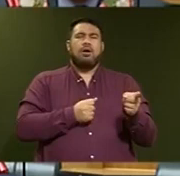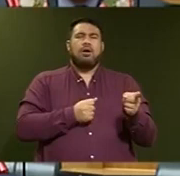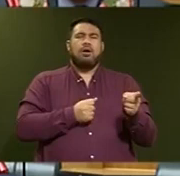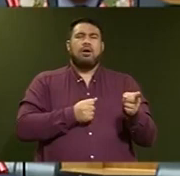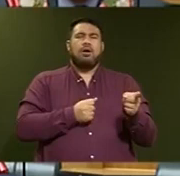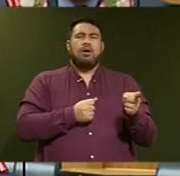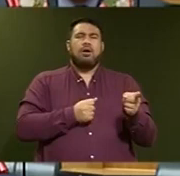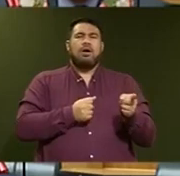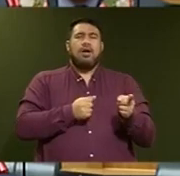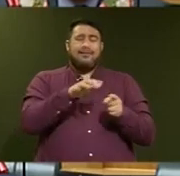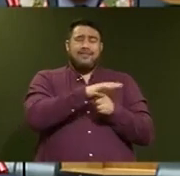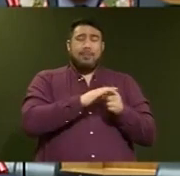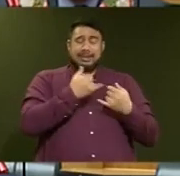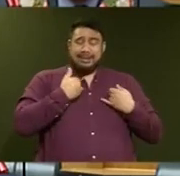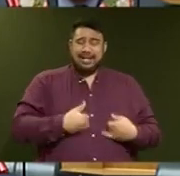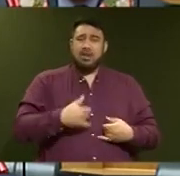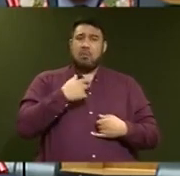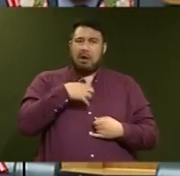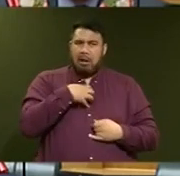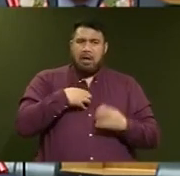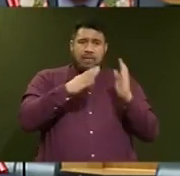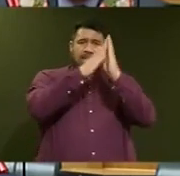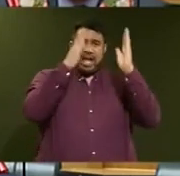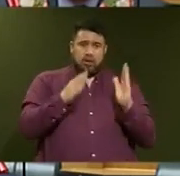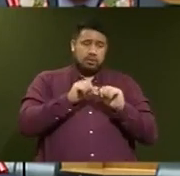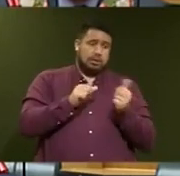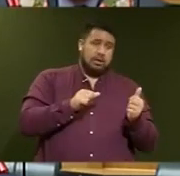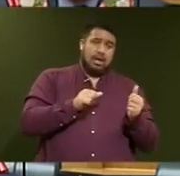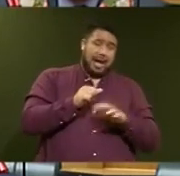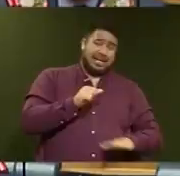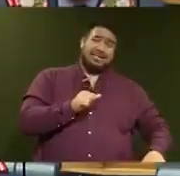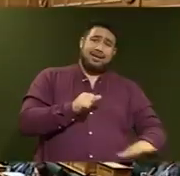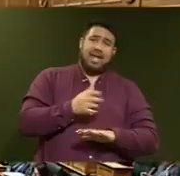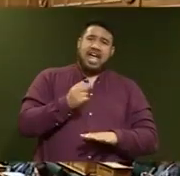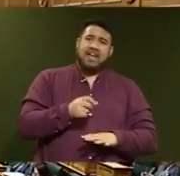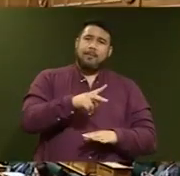who are permanently sick because of a rubbish-filled pond under their house.